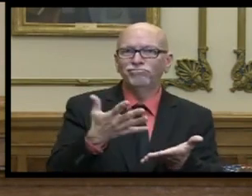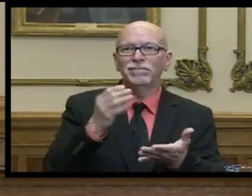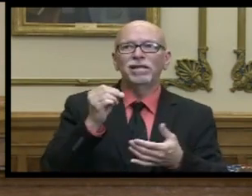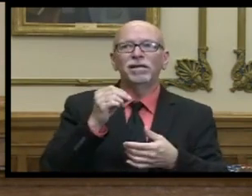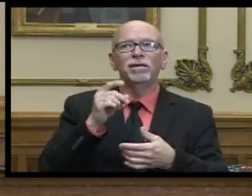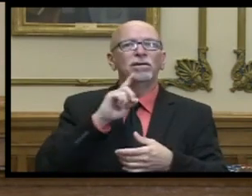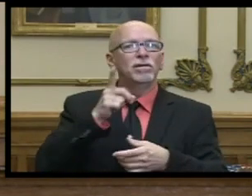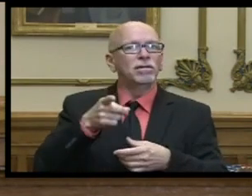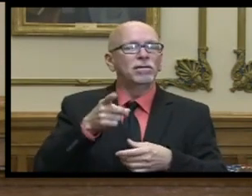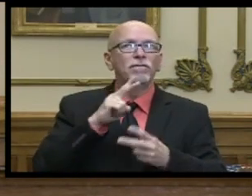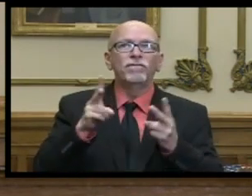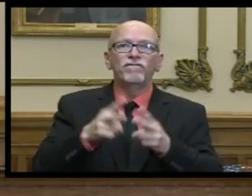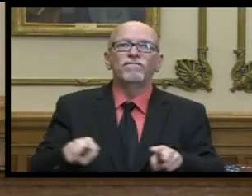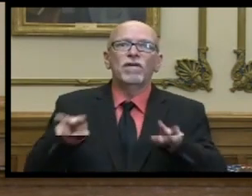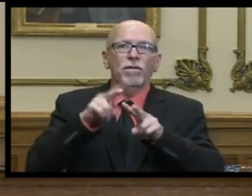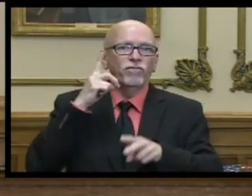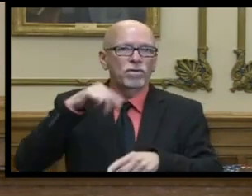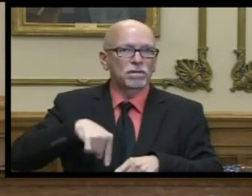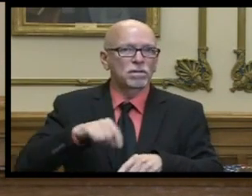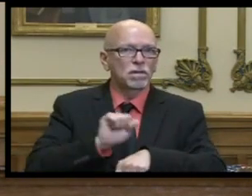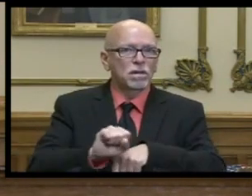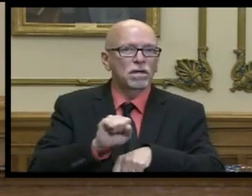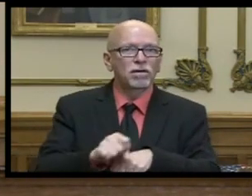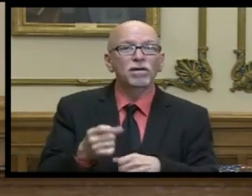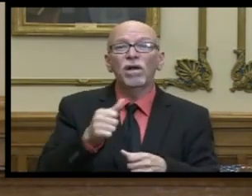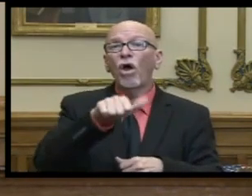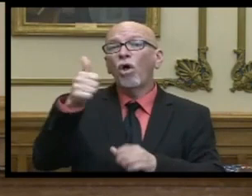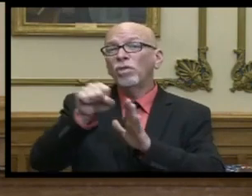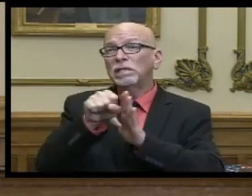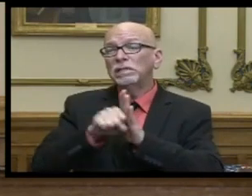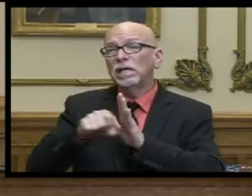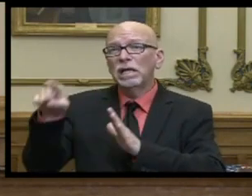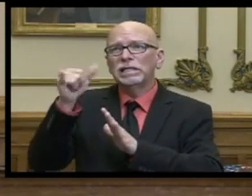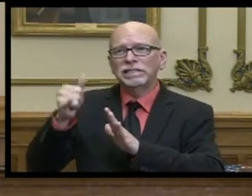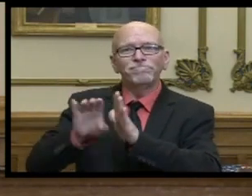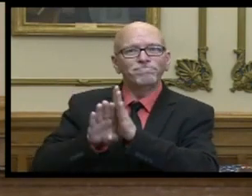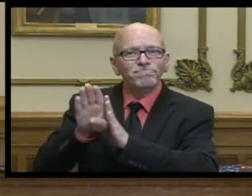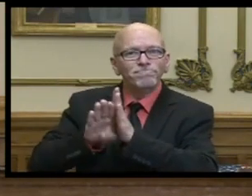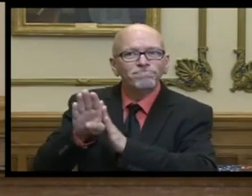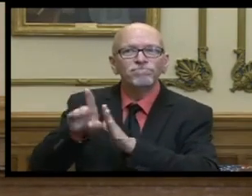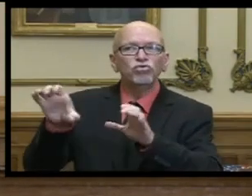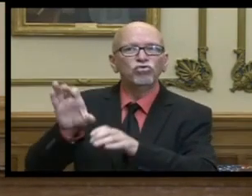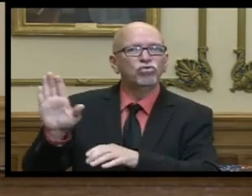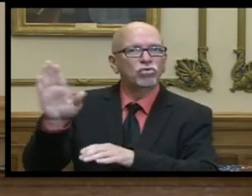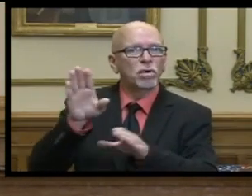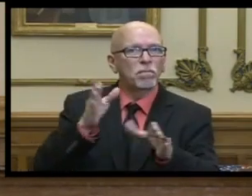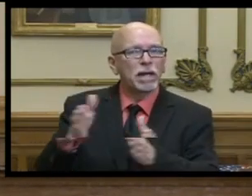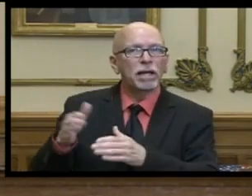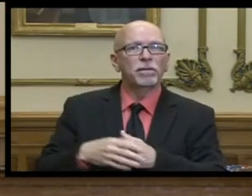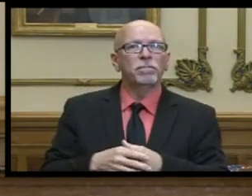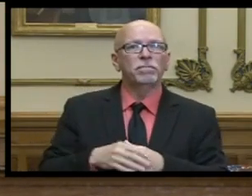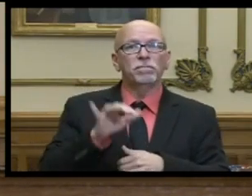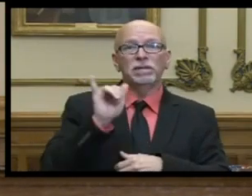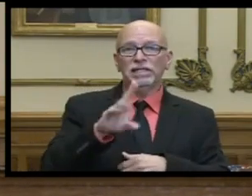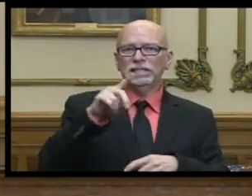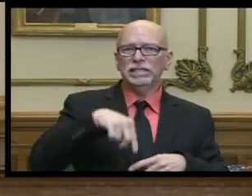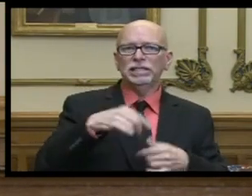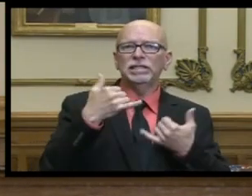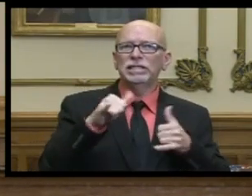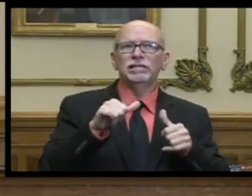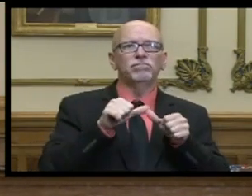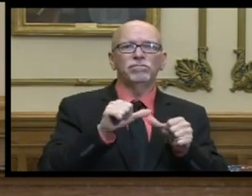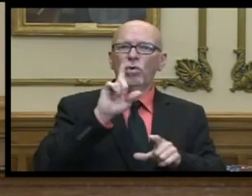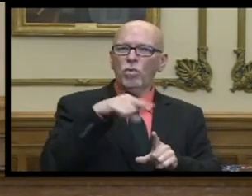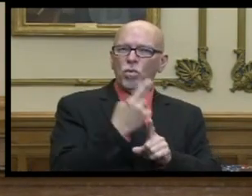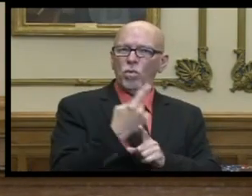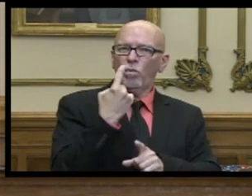extremely valuable to this effort while several other states are developing and executing their plans indiana remains the